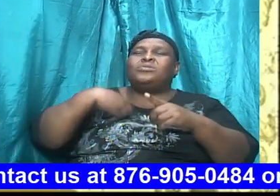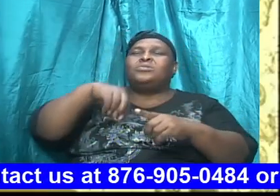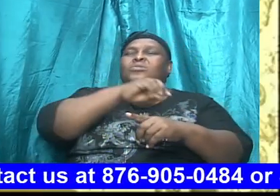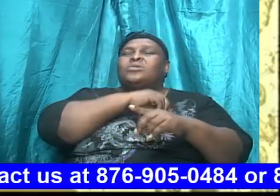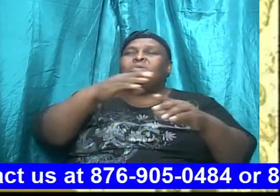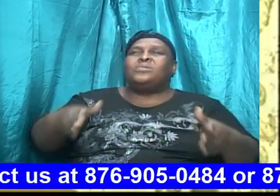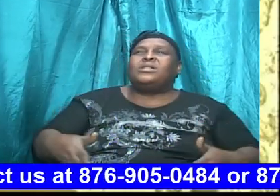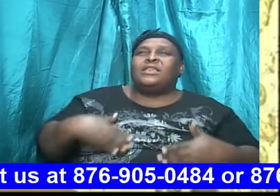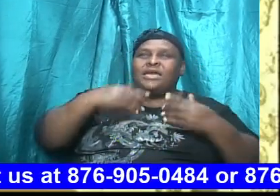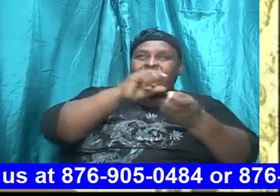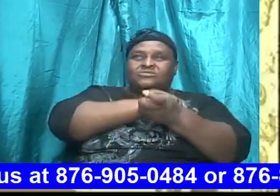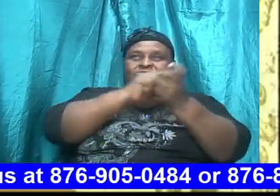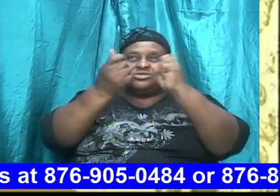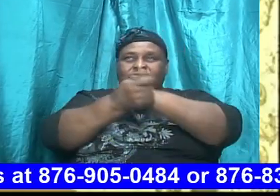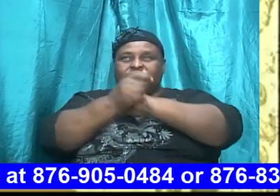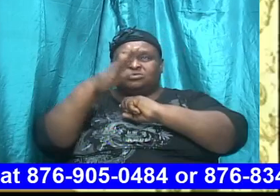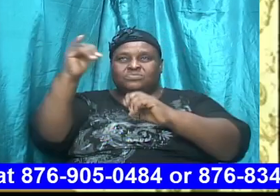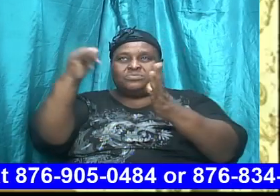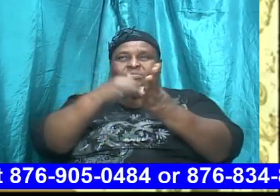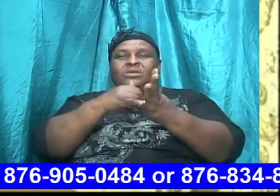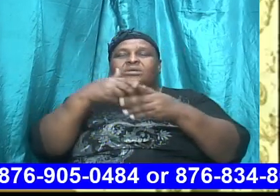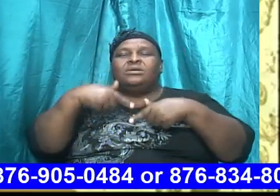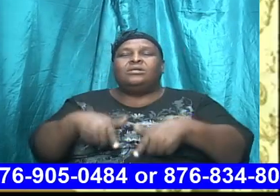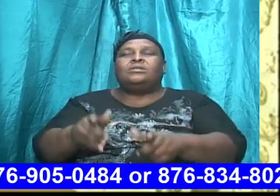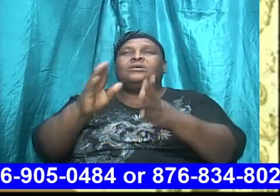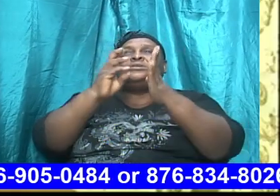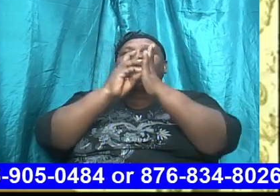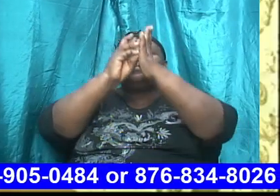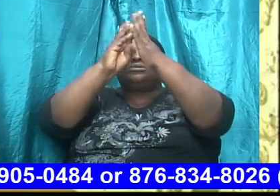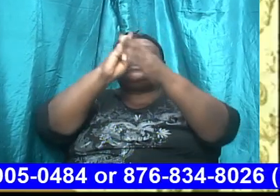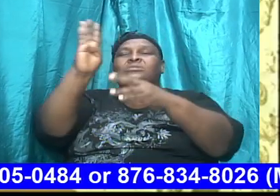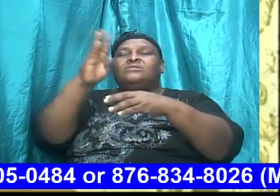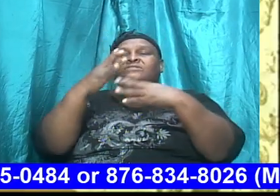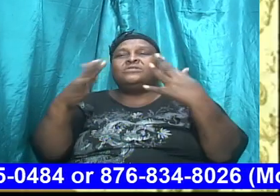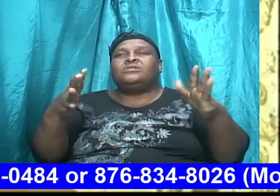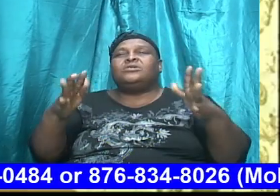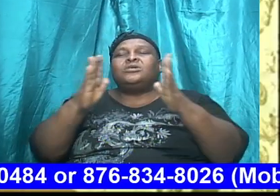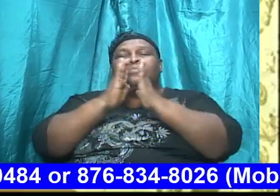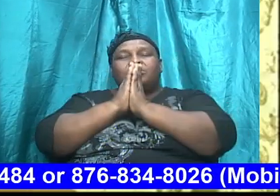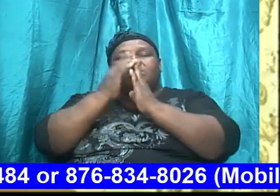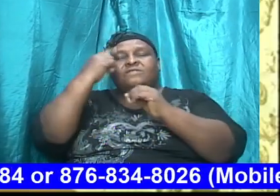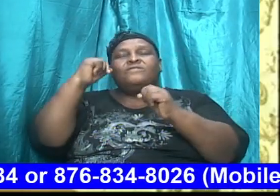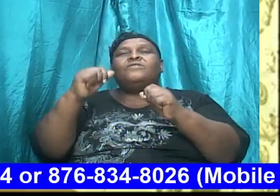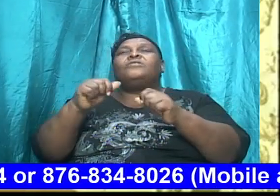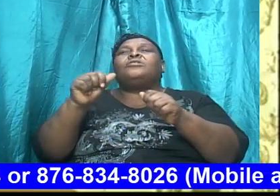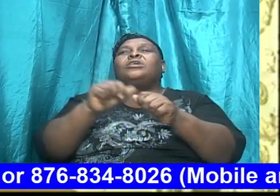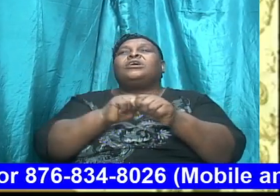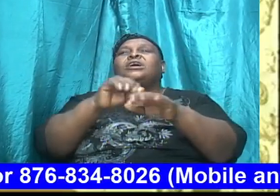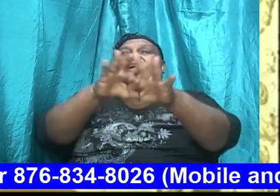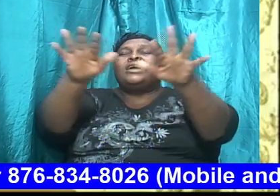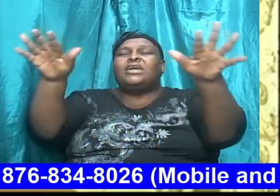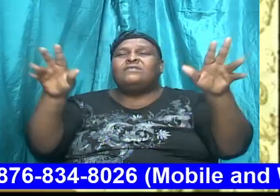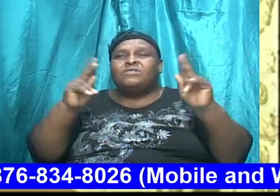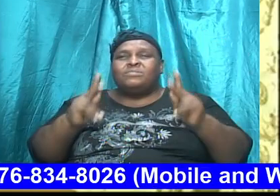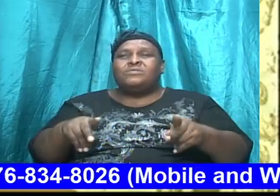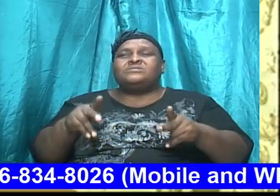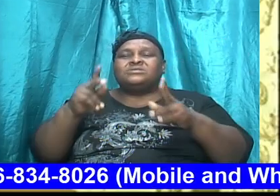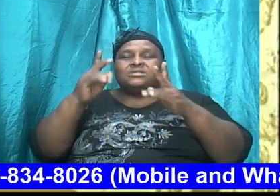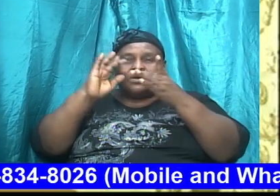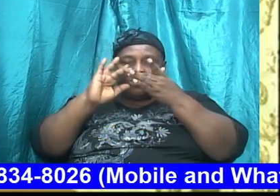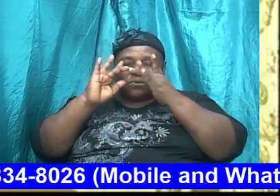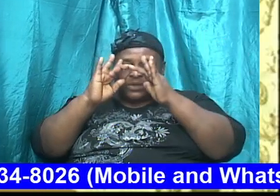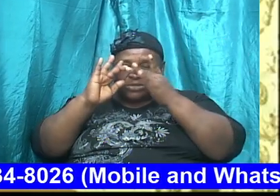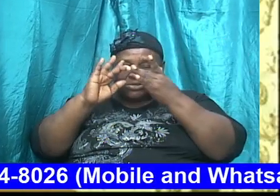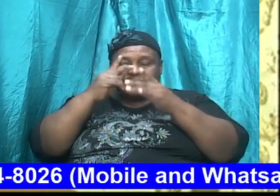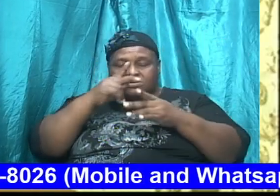will be changed by it. Let your will be done, oh God, we pray for every person that is watching this session today,